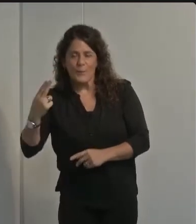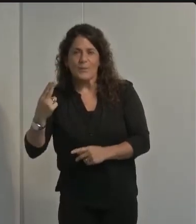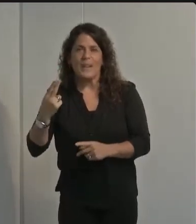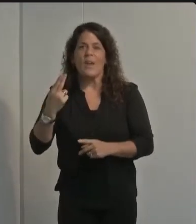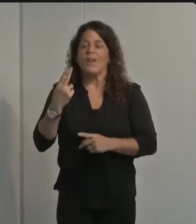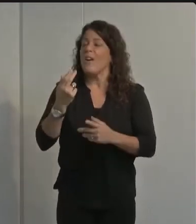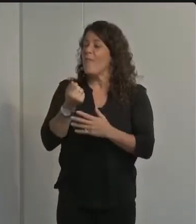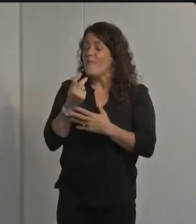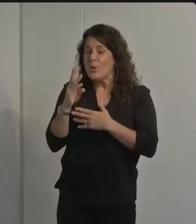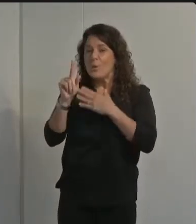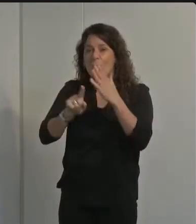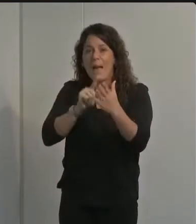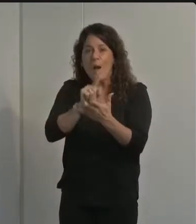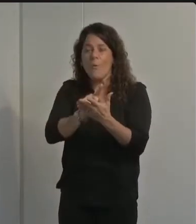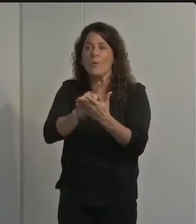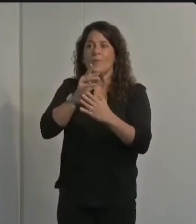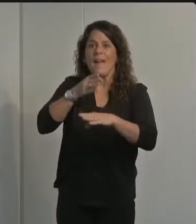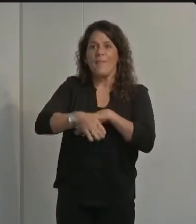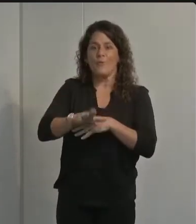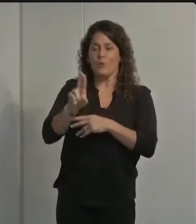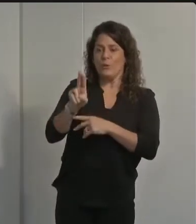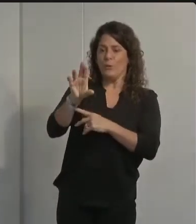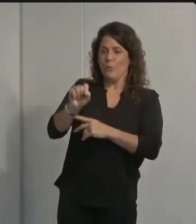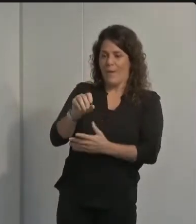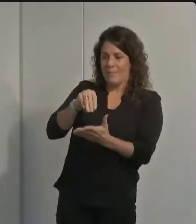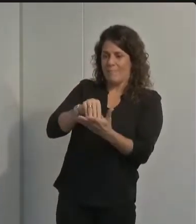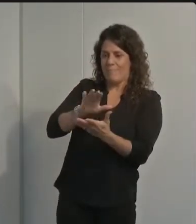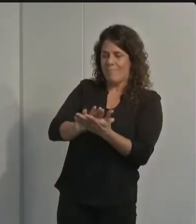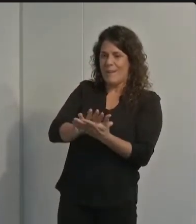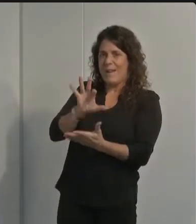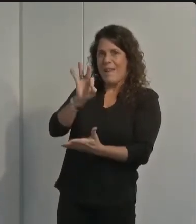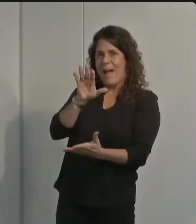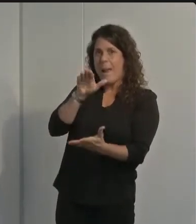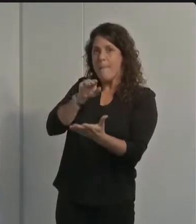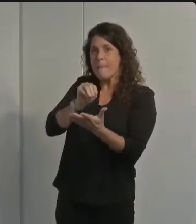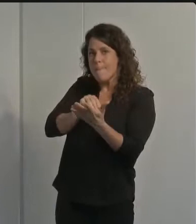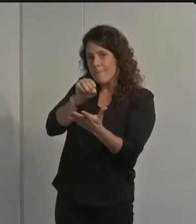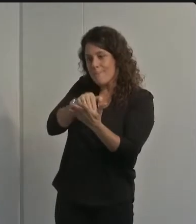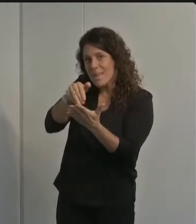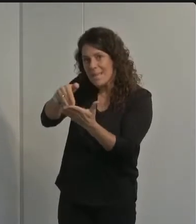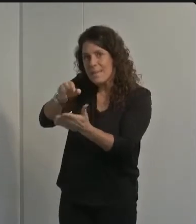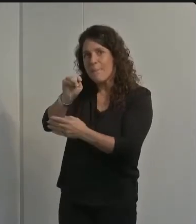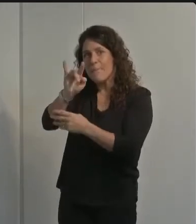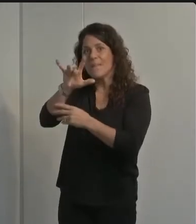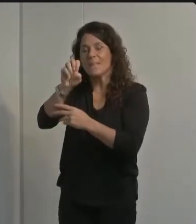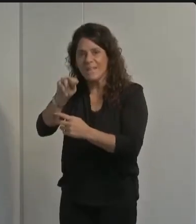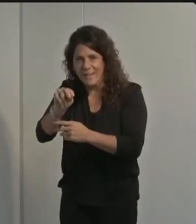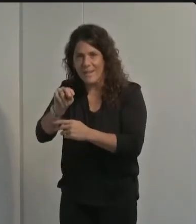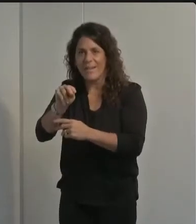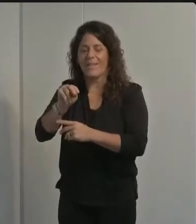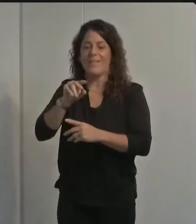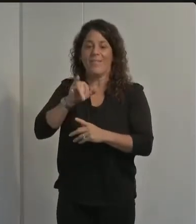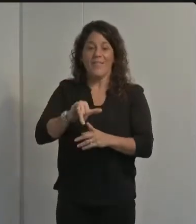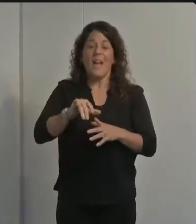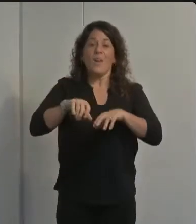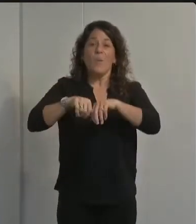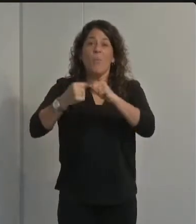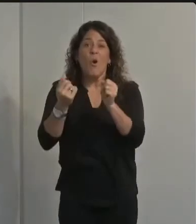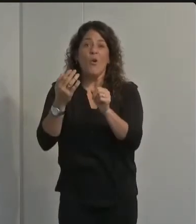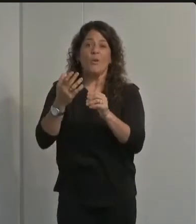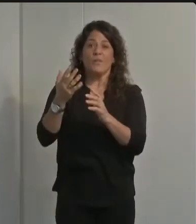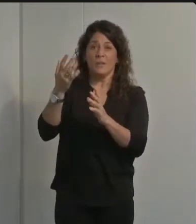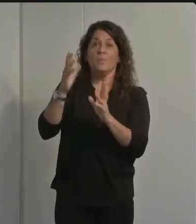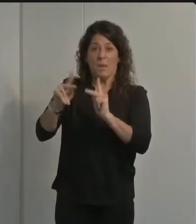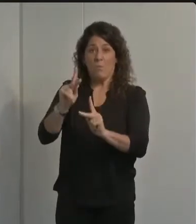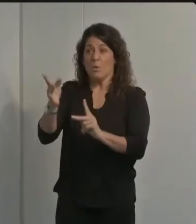the united united states logged its nine millionth coronavirus case and shattered the previous daily record of 80 thousand six hundred and